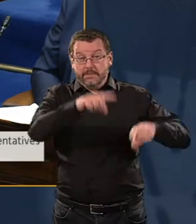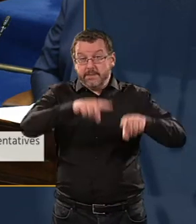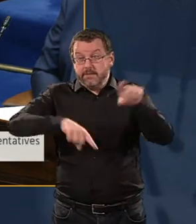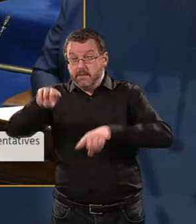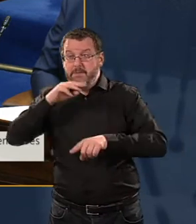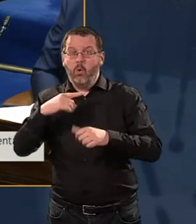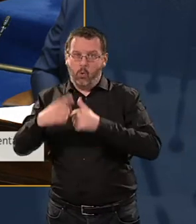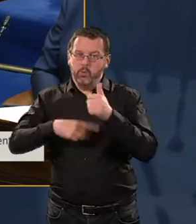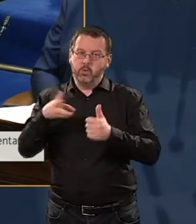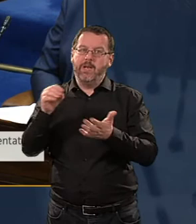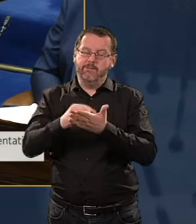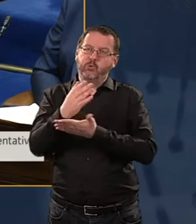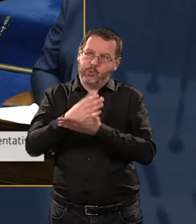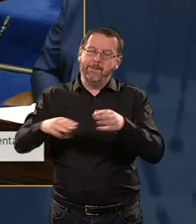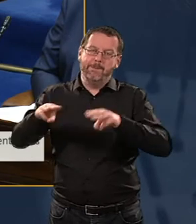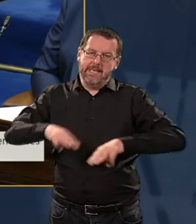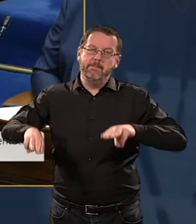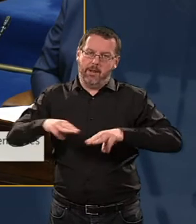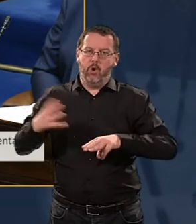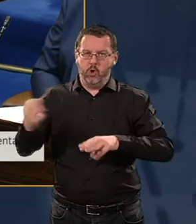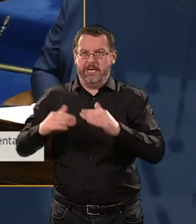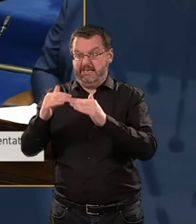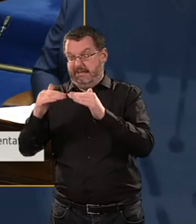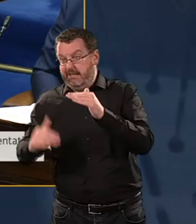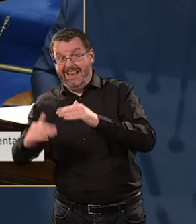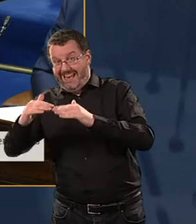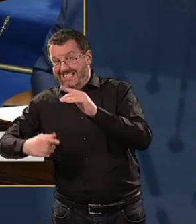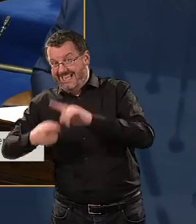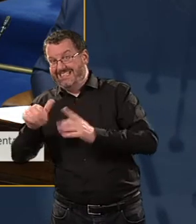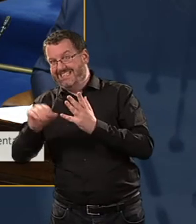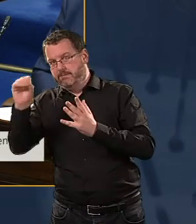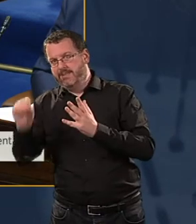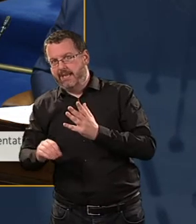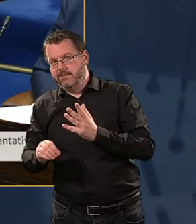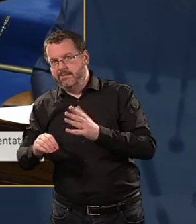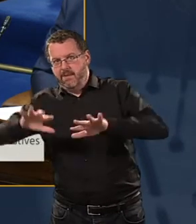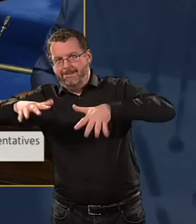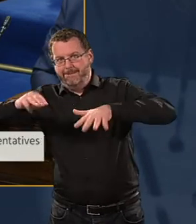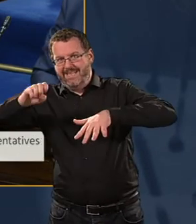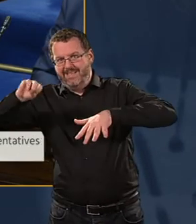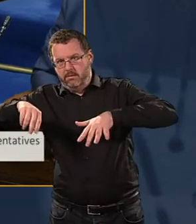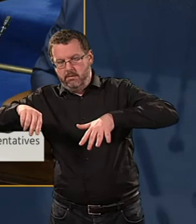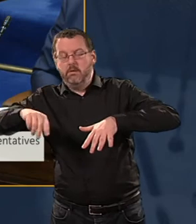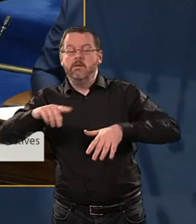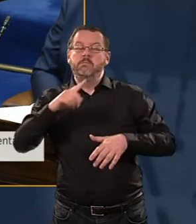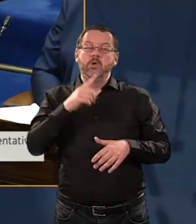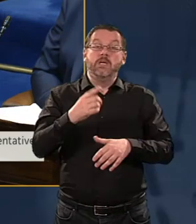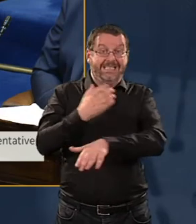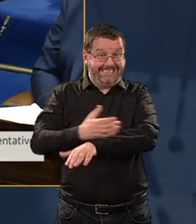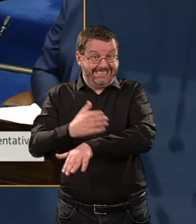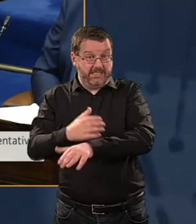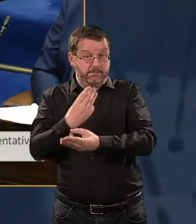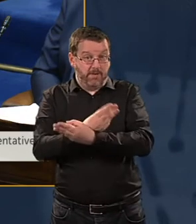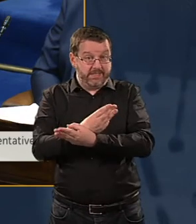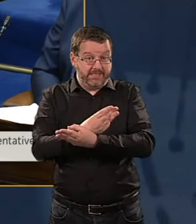income. There will always be a lot of people who earn less than 60% the median income. Consistent poverty is the official poverty rate in Ireland